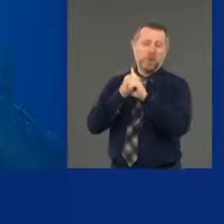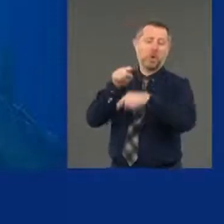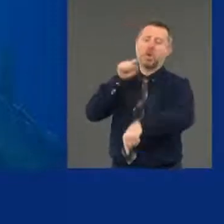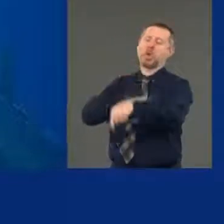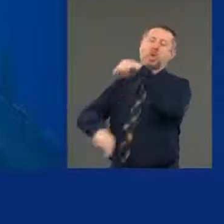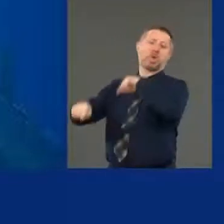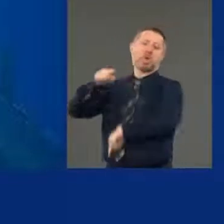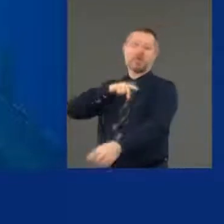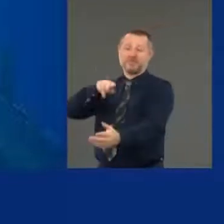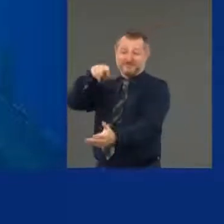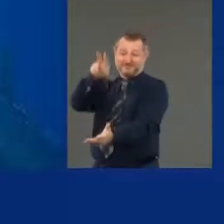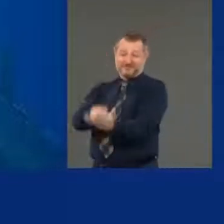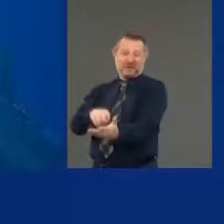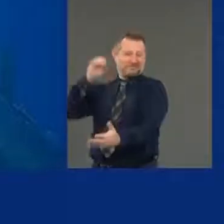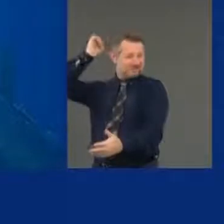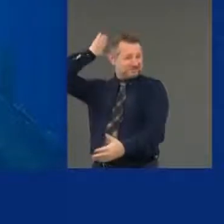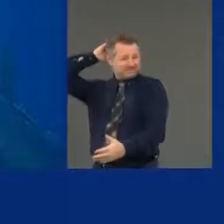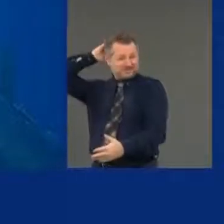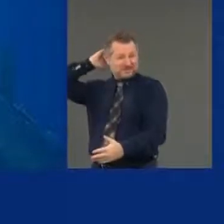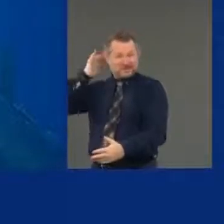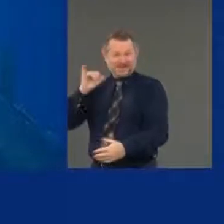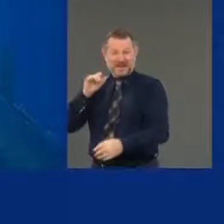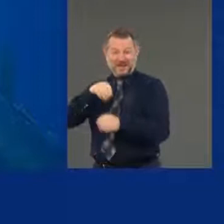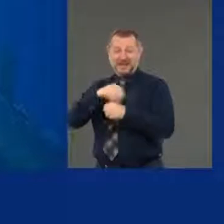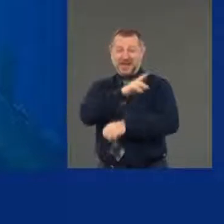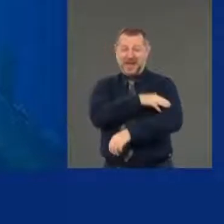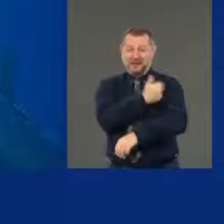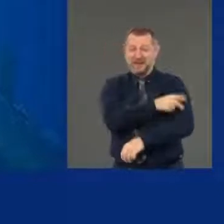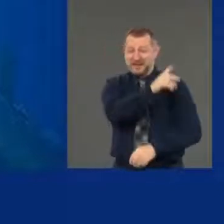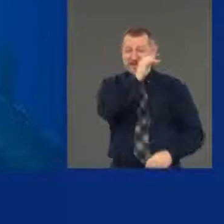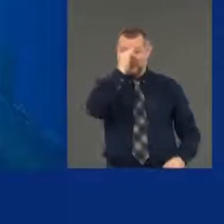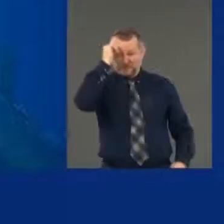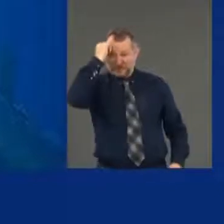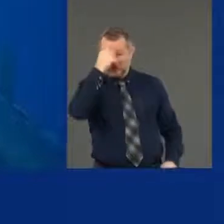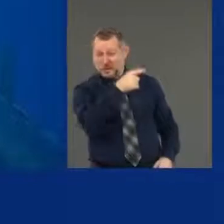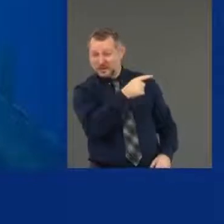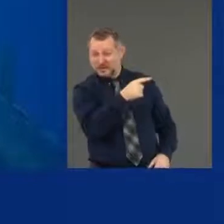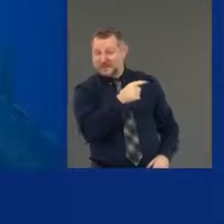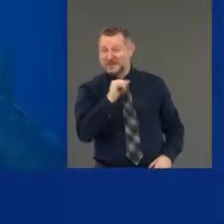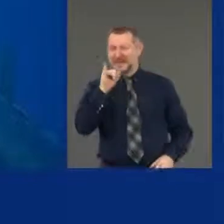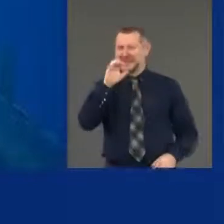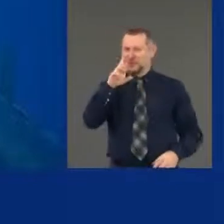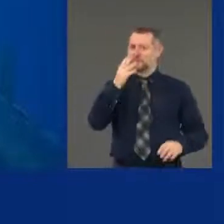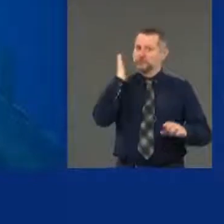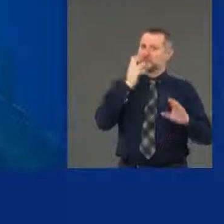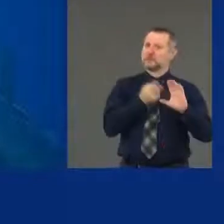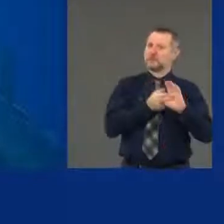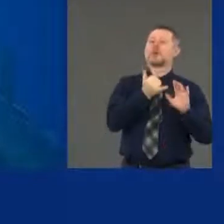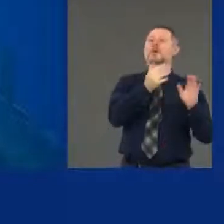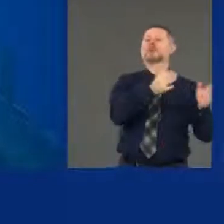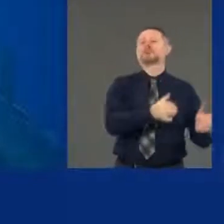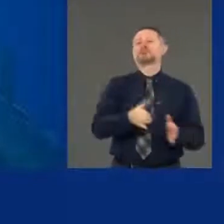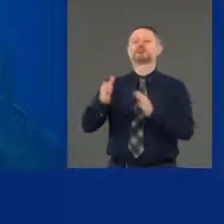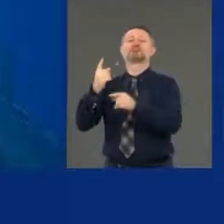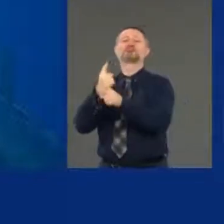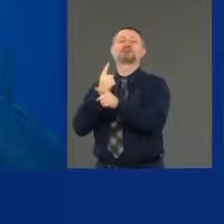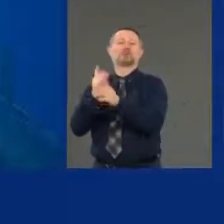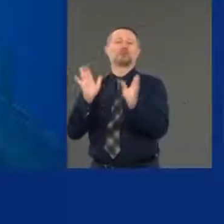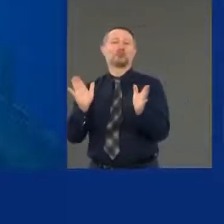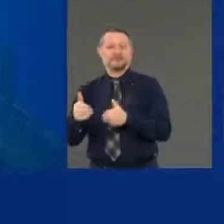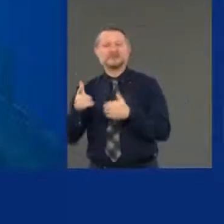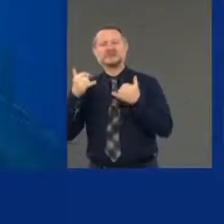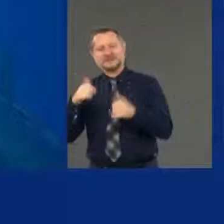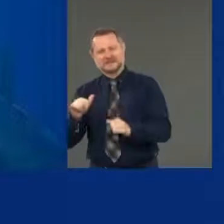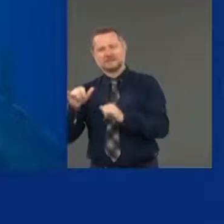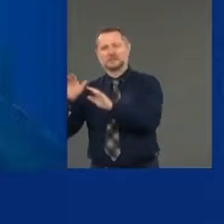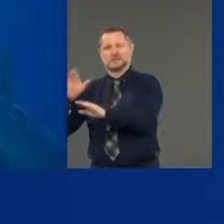He's in the hospital in Buffalo. He was in intensive care. He's no longer in intensive care, but he's still hospitalized. I